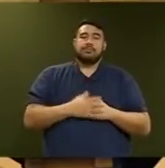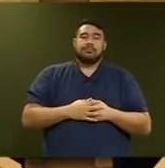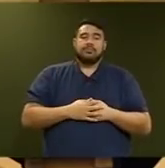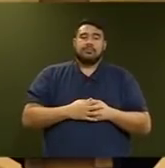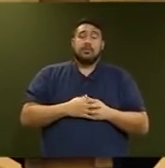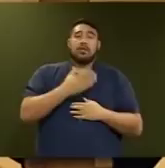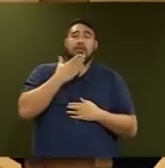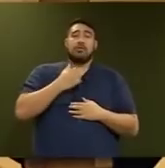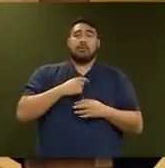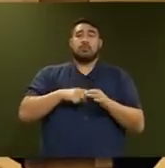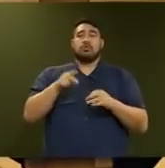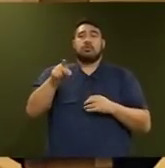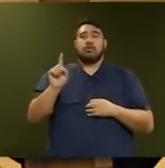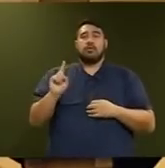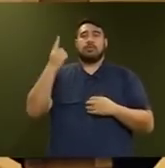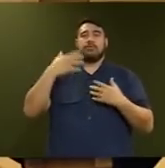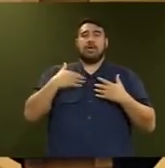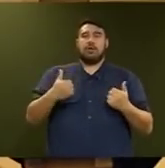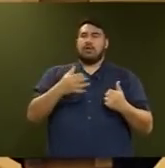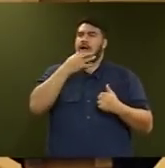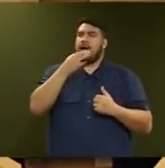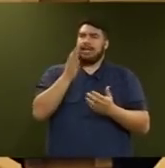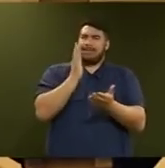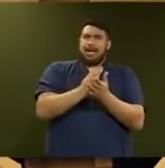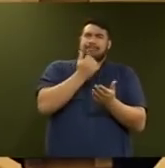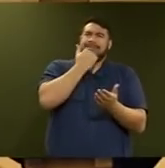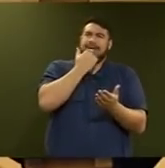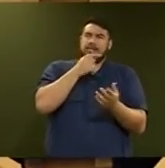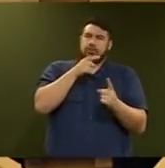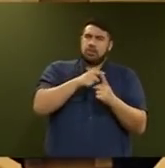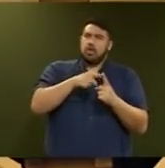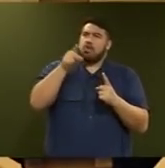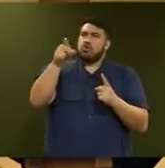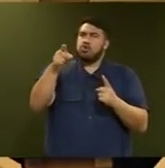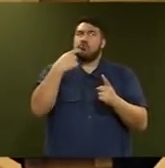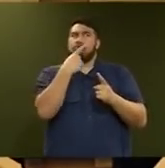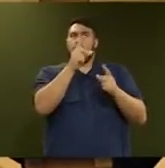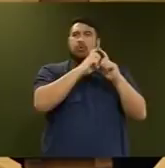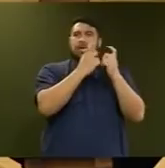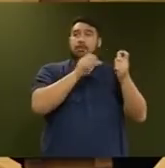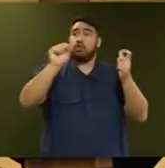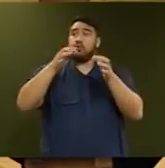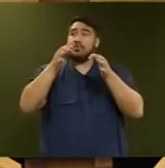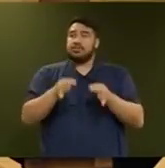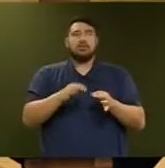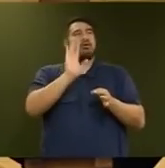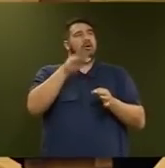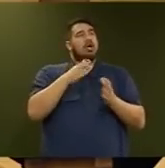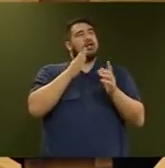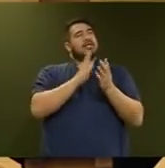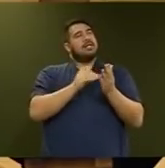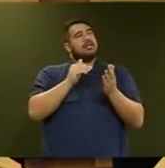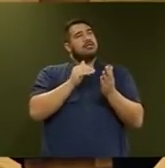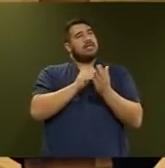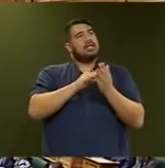My question is to the Minister of Health. On which date and by what method did he advise Cabinet of his decision to dispense with the national health